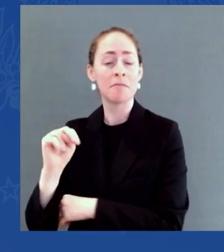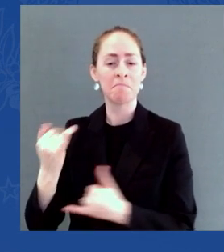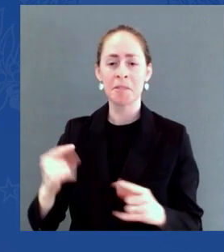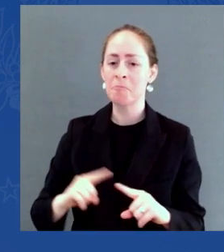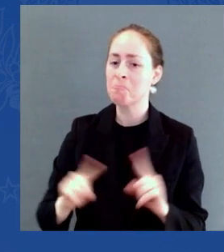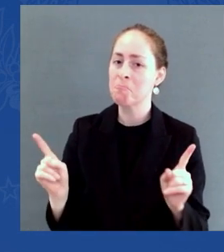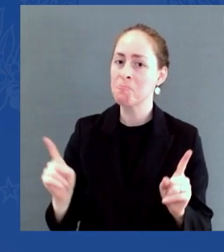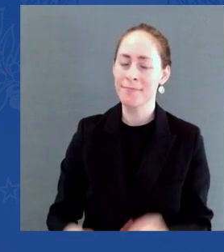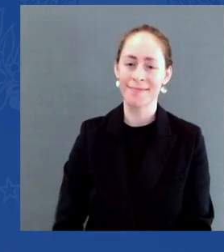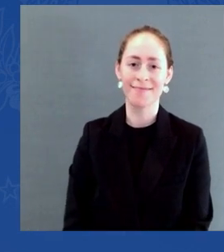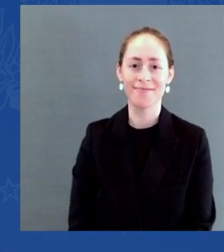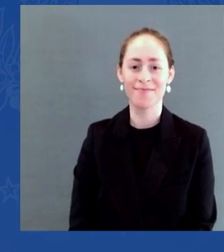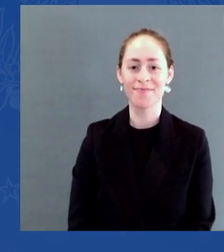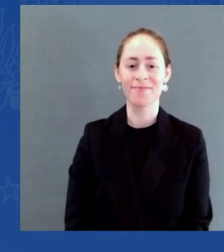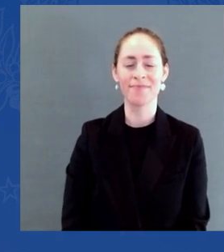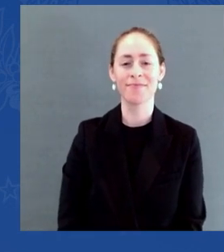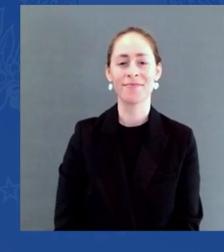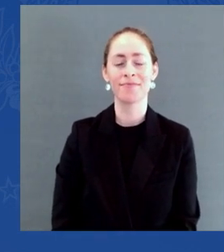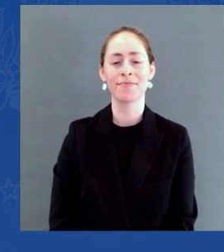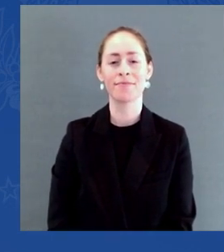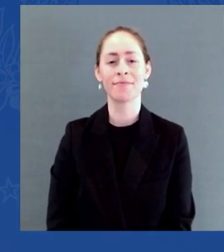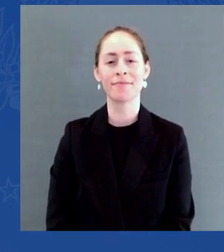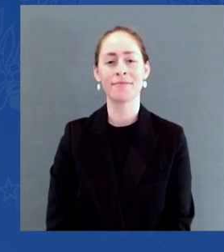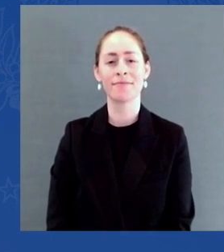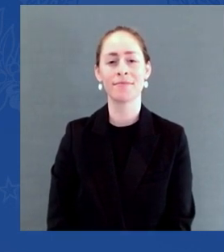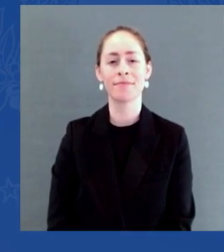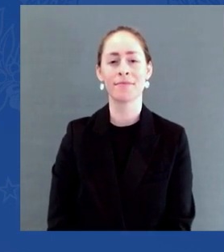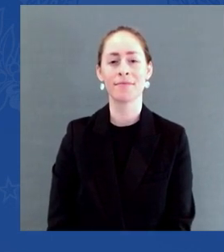debate. Do you think the former president put you at risk?